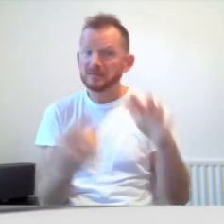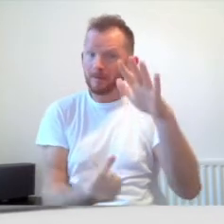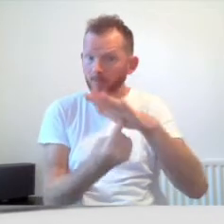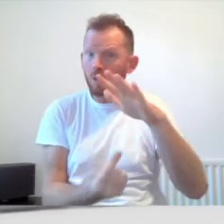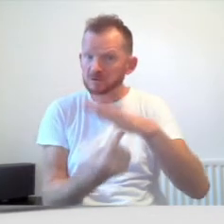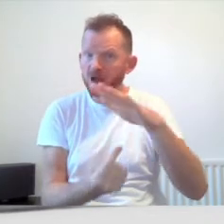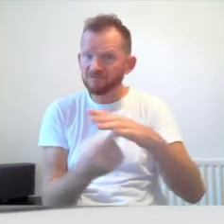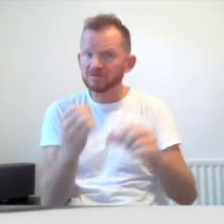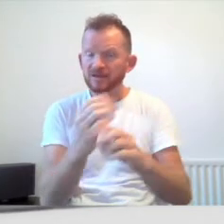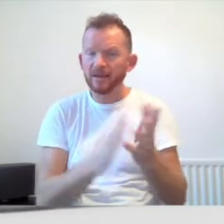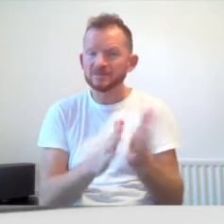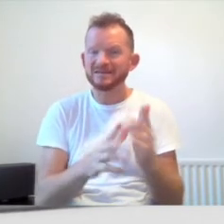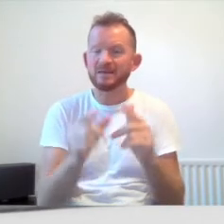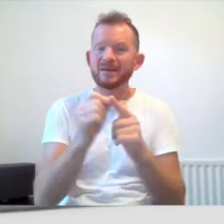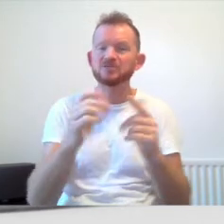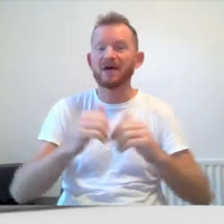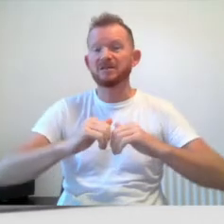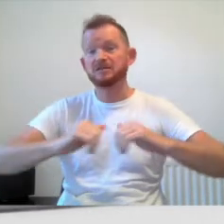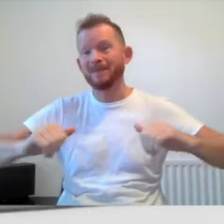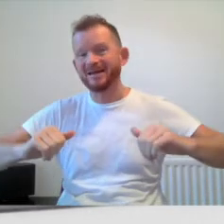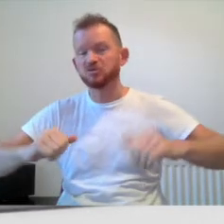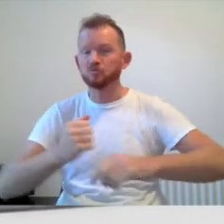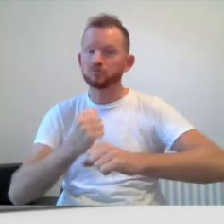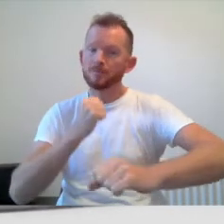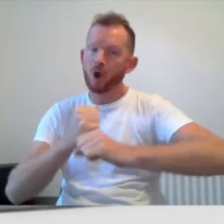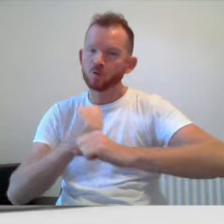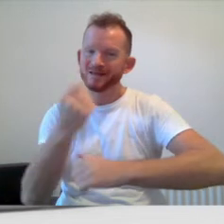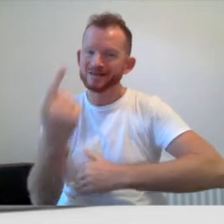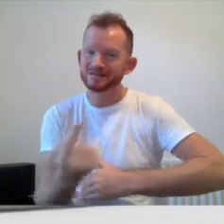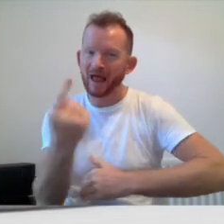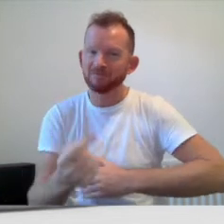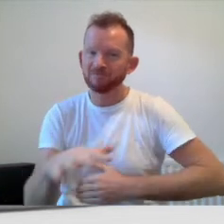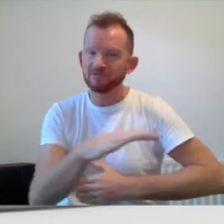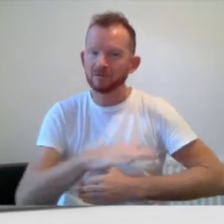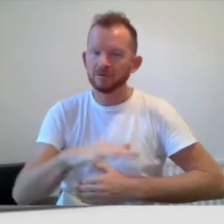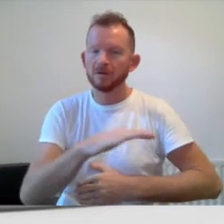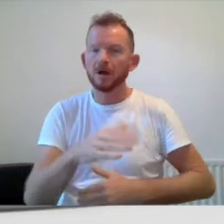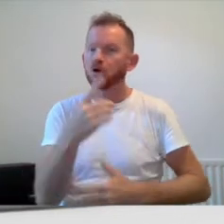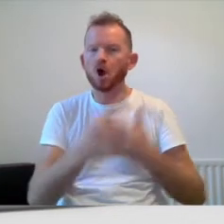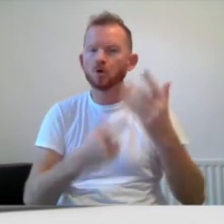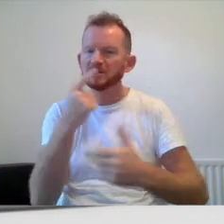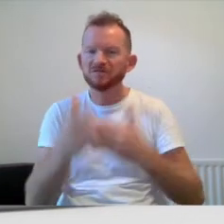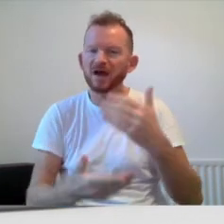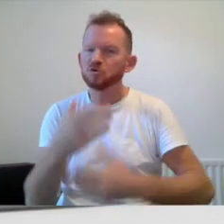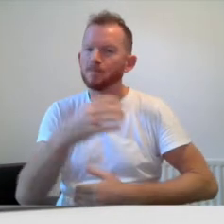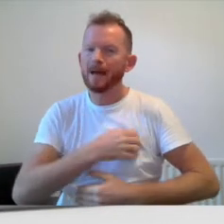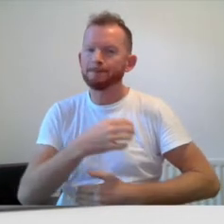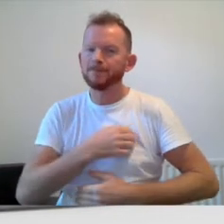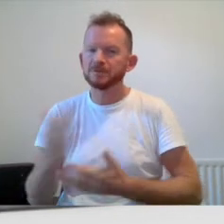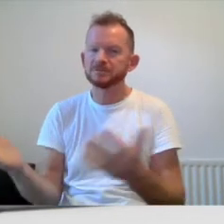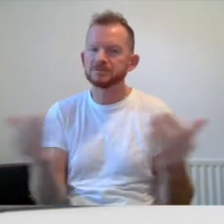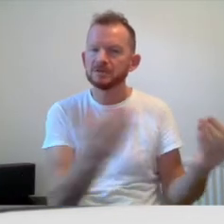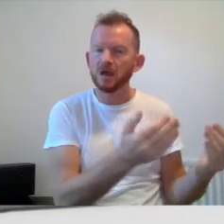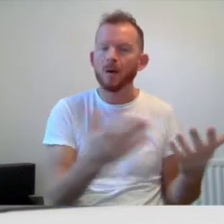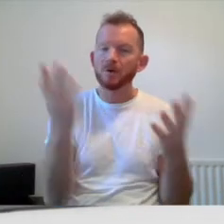GMCDP to have a space to promote itself. Not just to find new members but to also let people